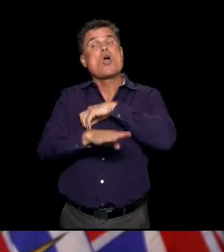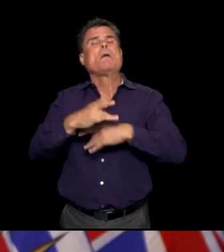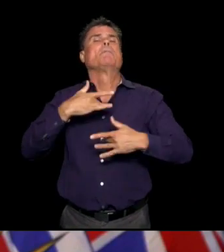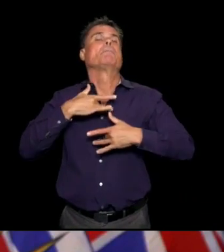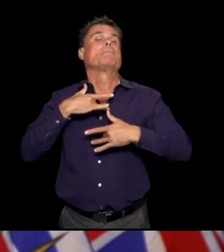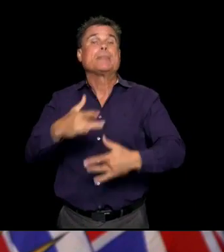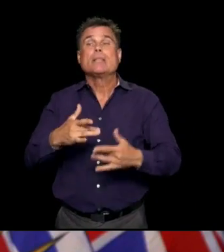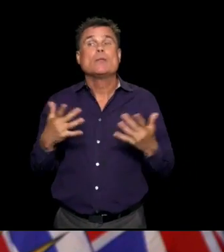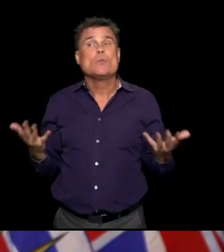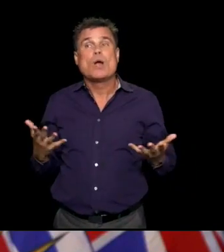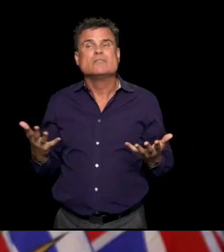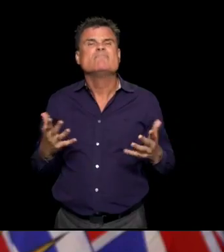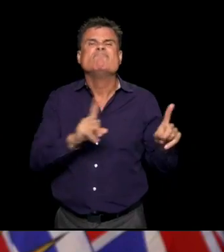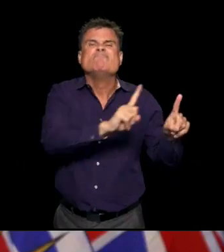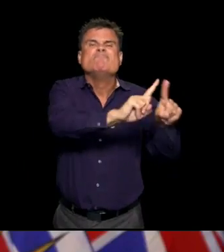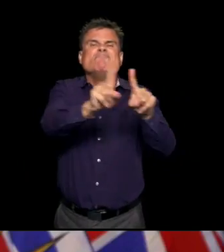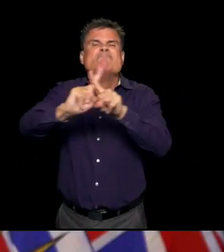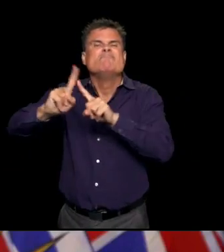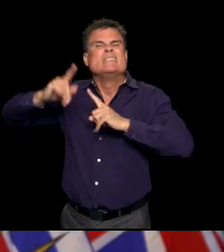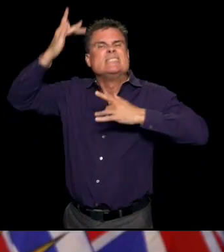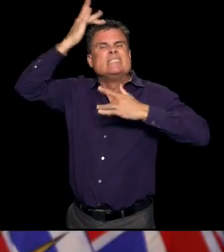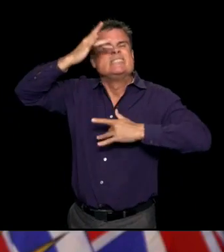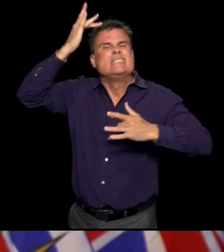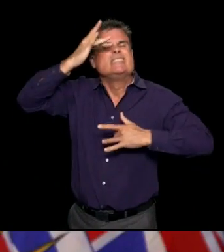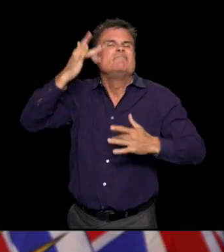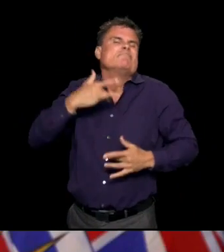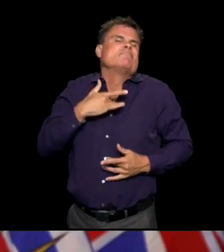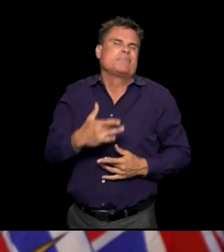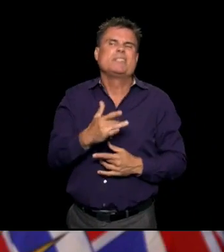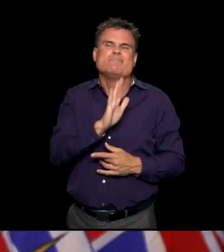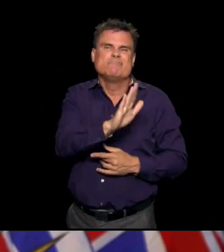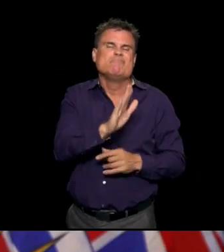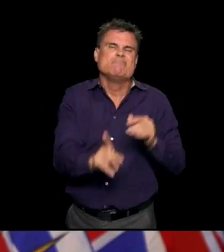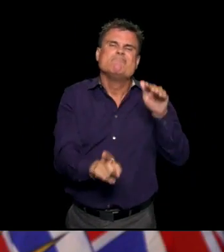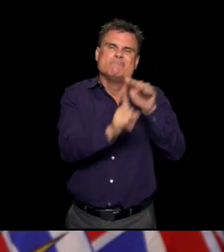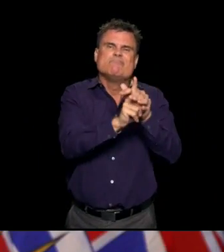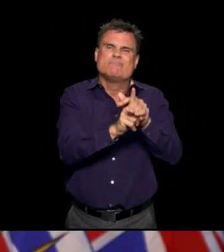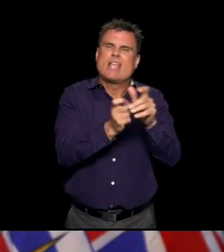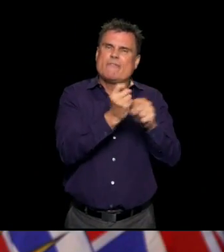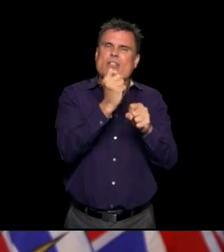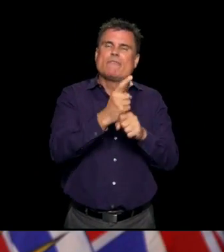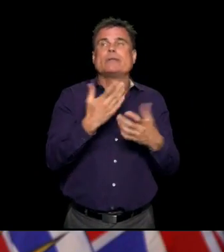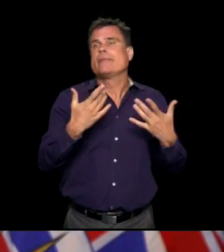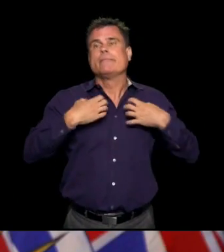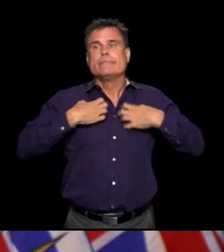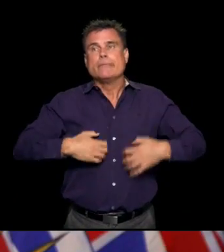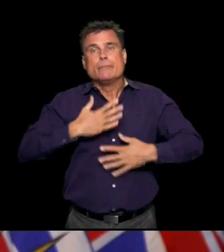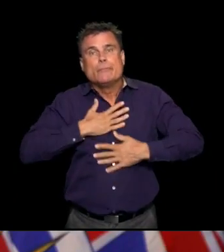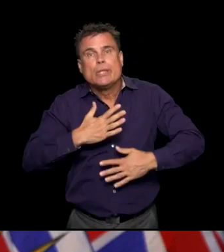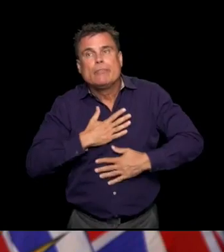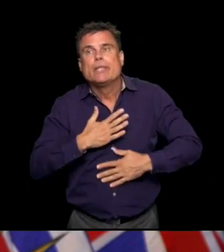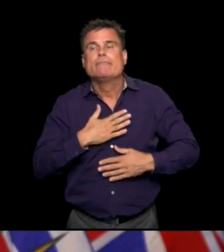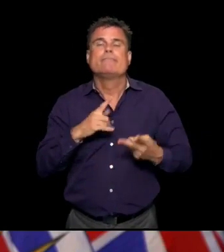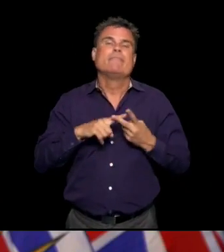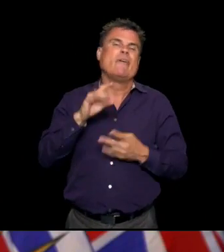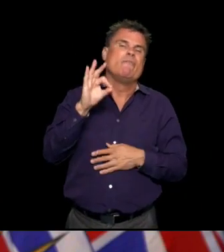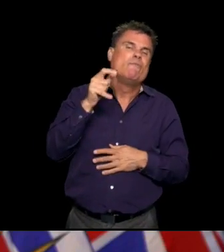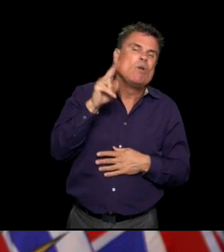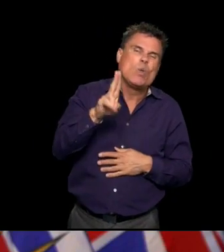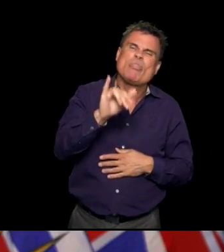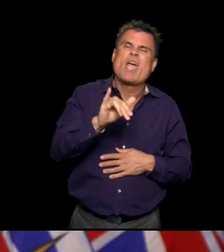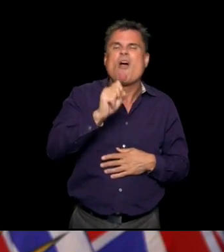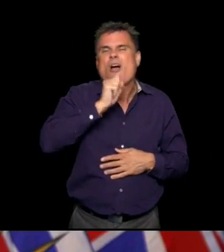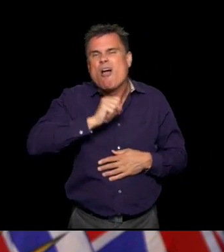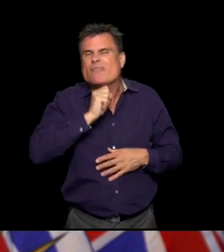continue to monitor for all of those respiratory illnesses and take the actions that we need. So, you know, these